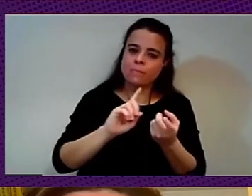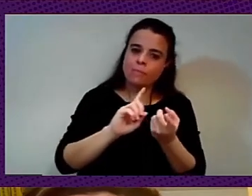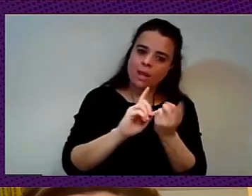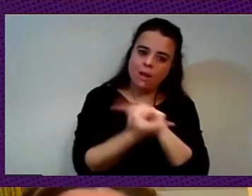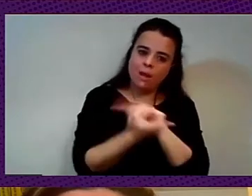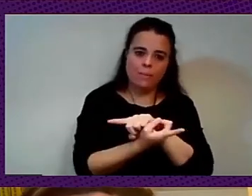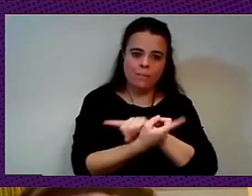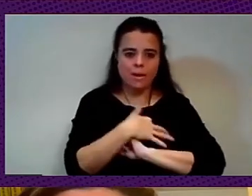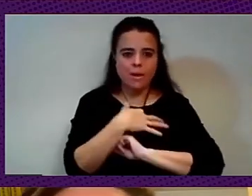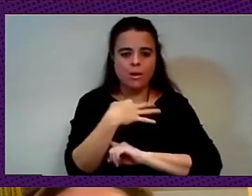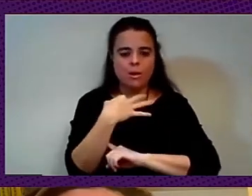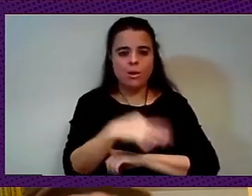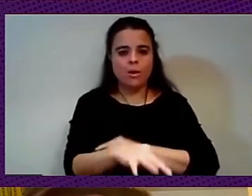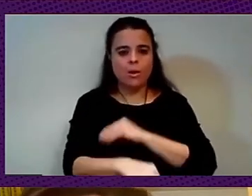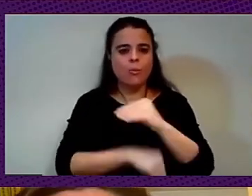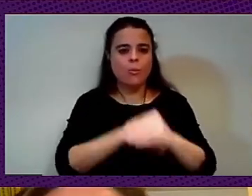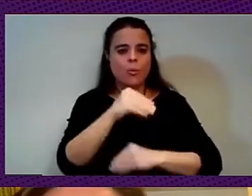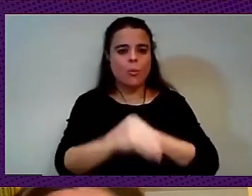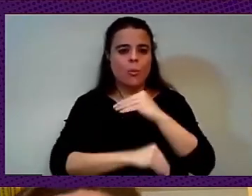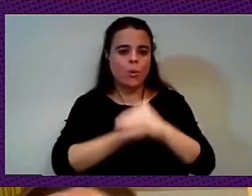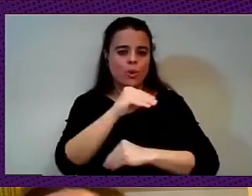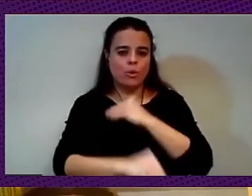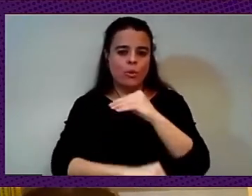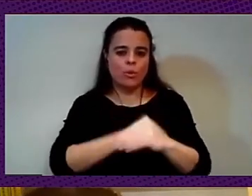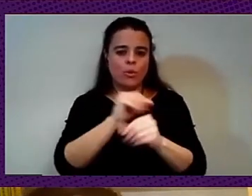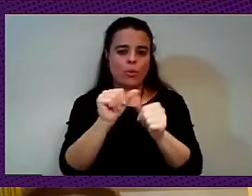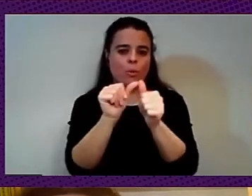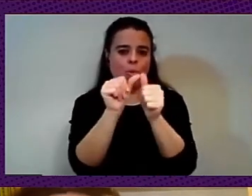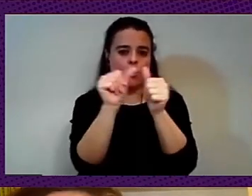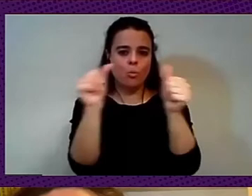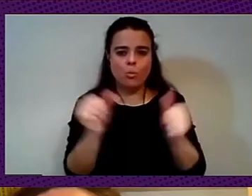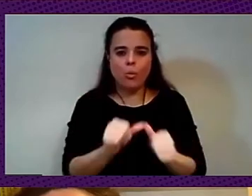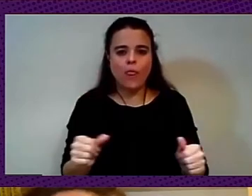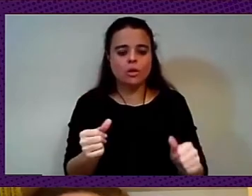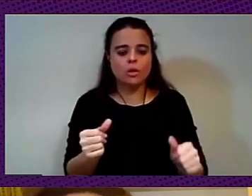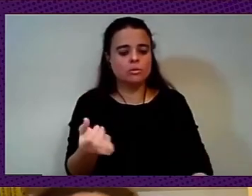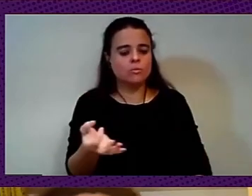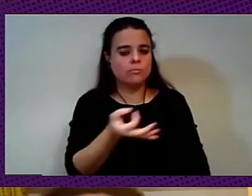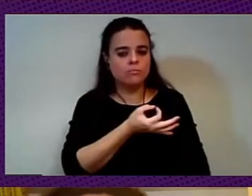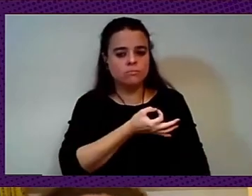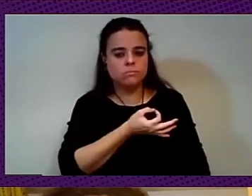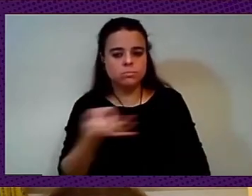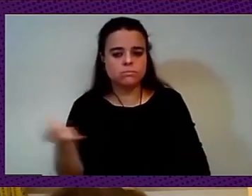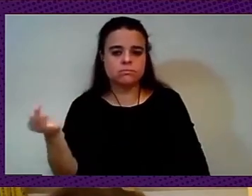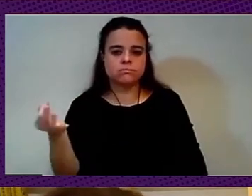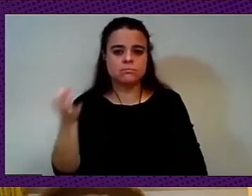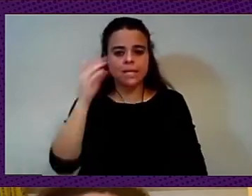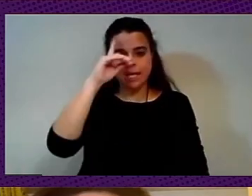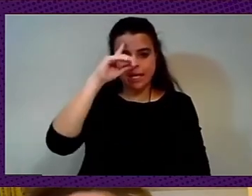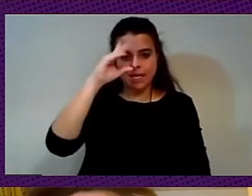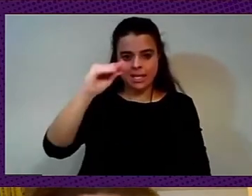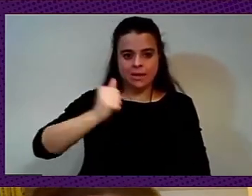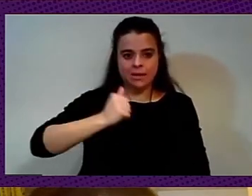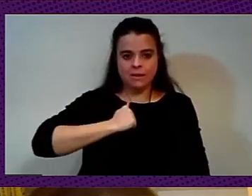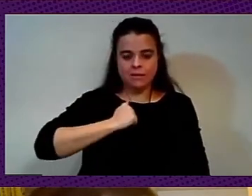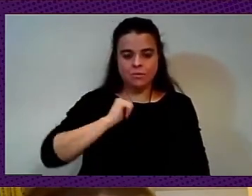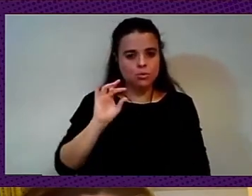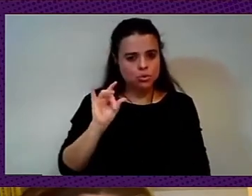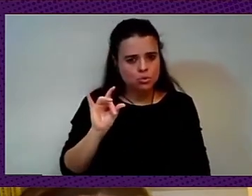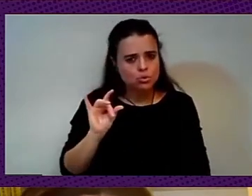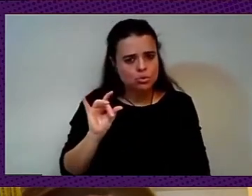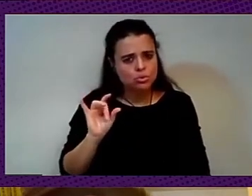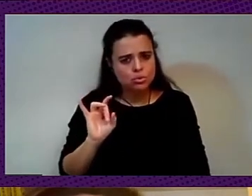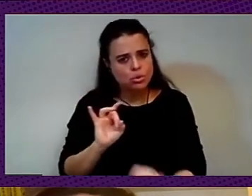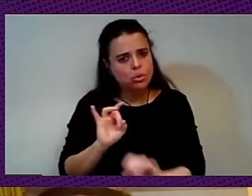something that in the material level can impact the citizens? Yeah, absolutely. Yes. I think this is the core of rethinking